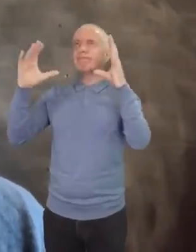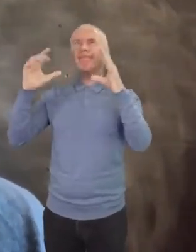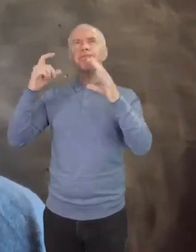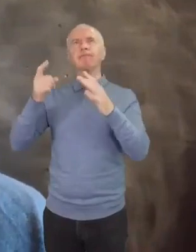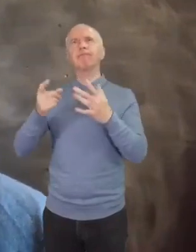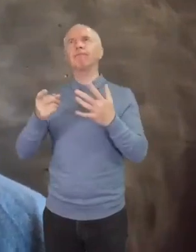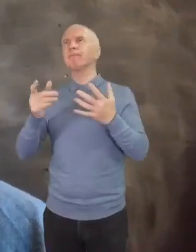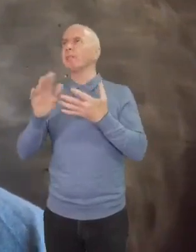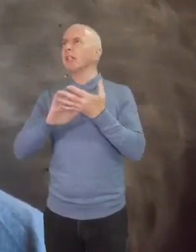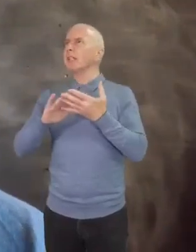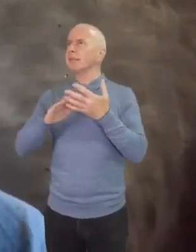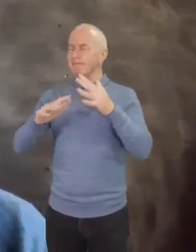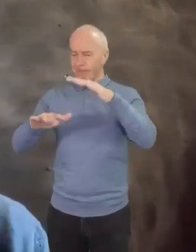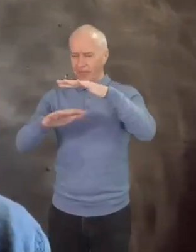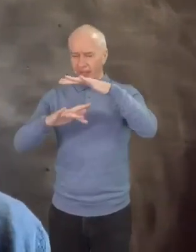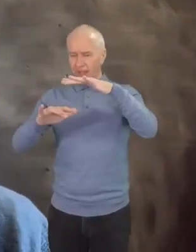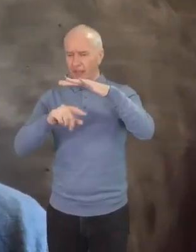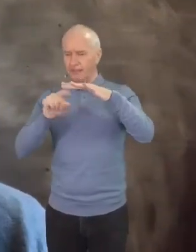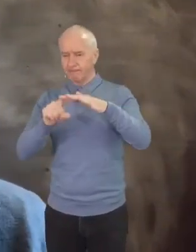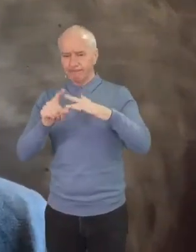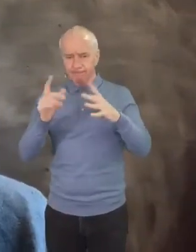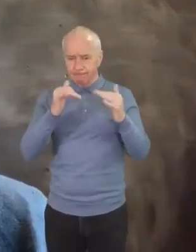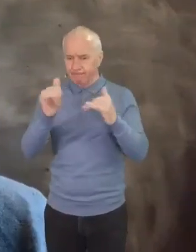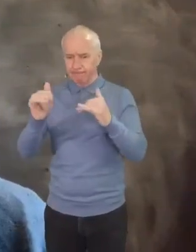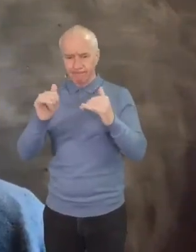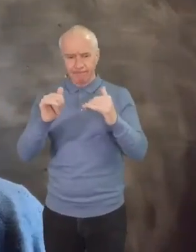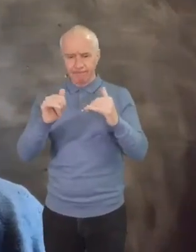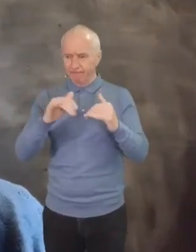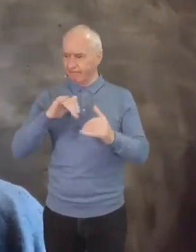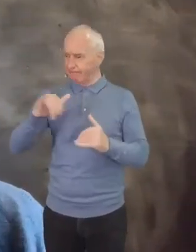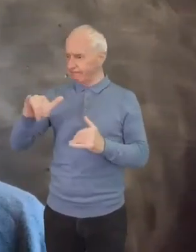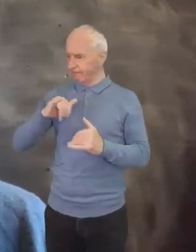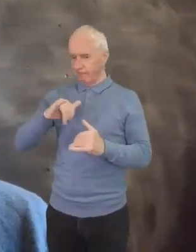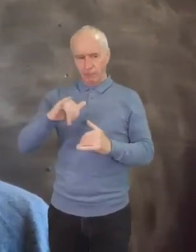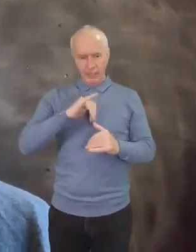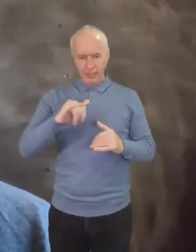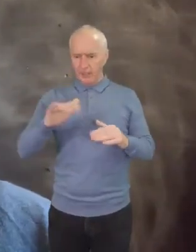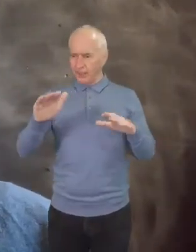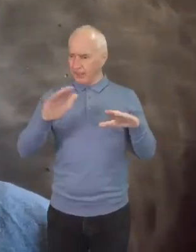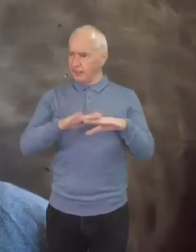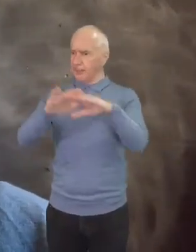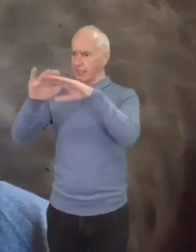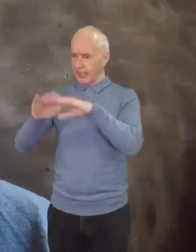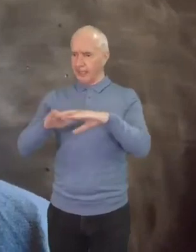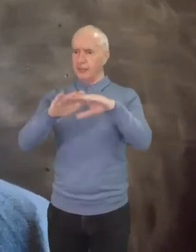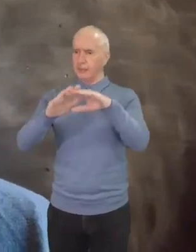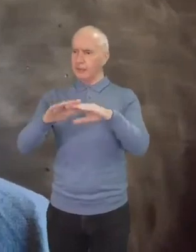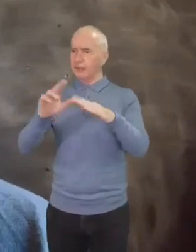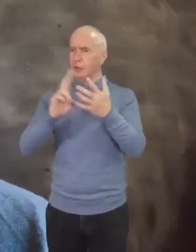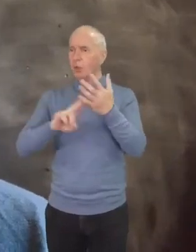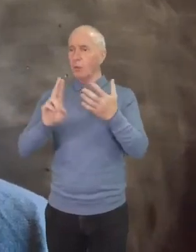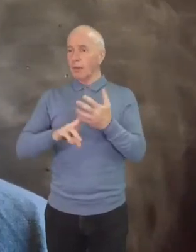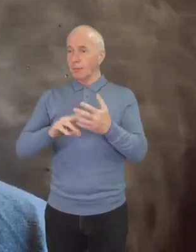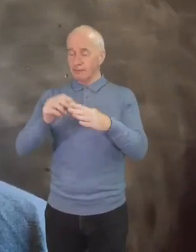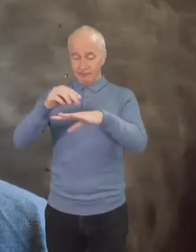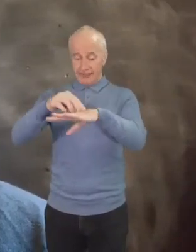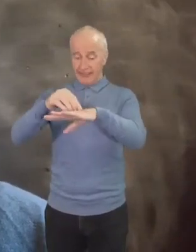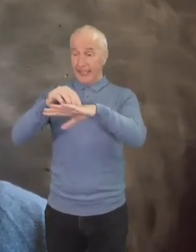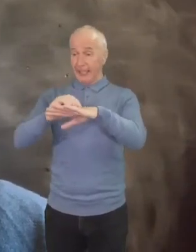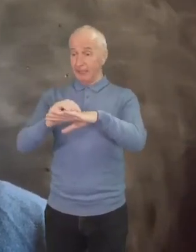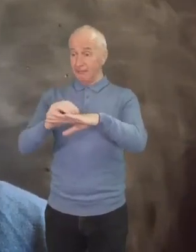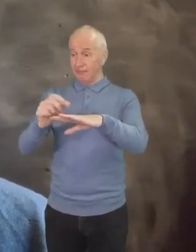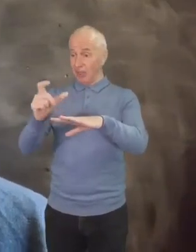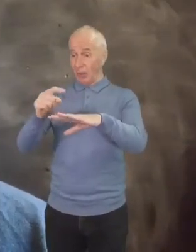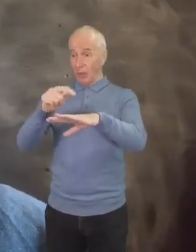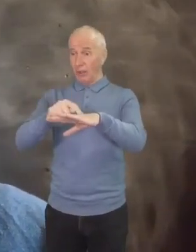measures everything in the world against me as the standard, as the norm. And it's not just about skin colour, but it's about a perceived